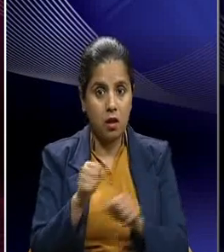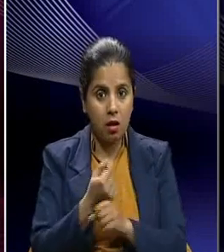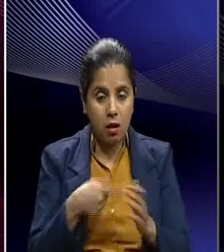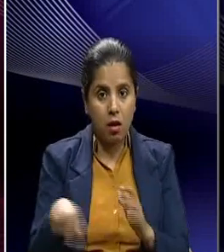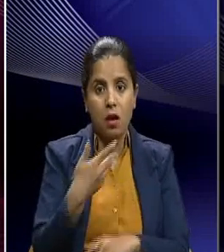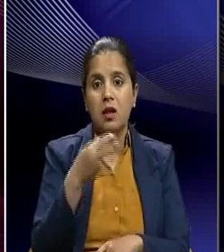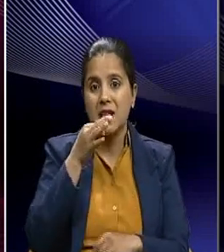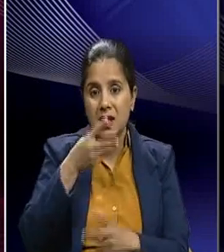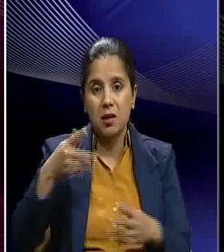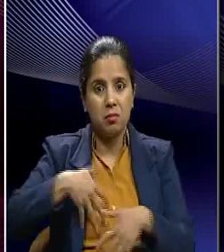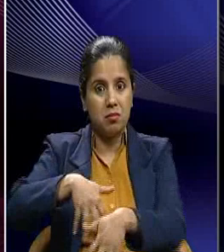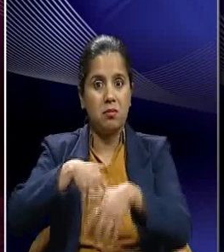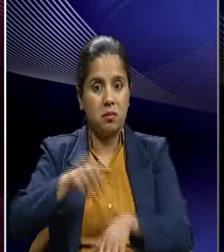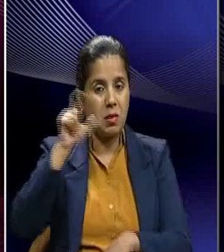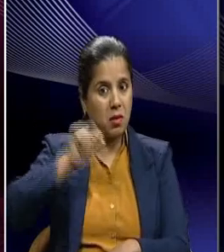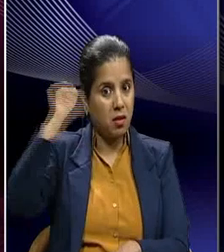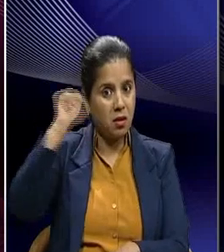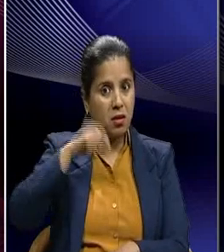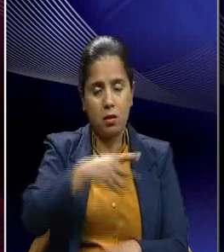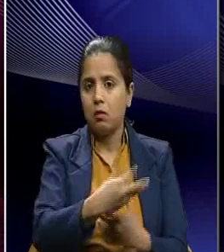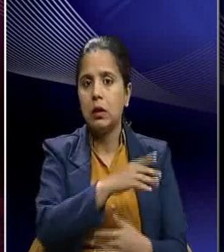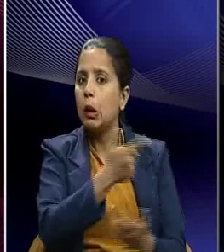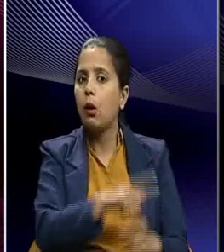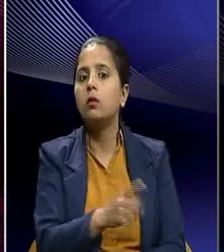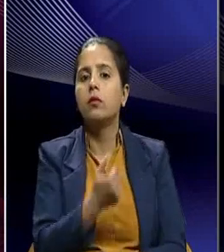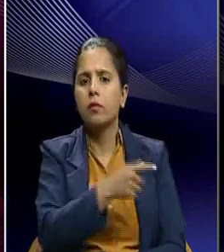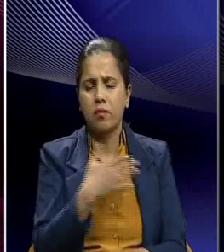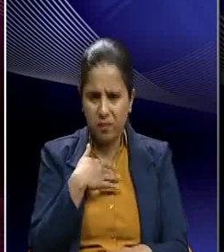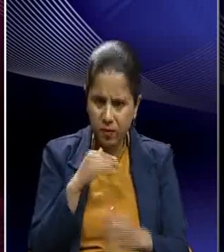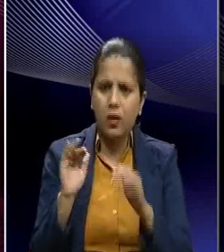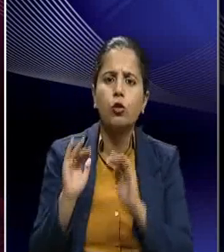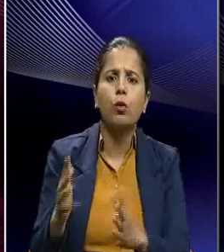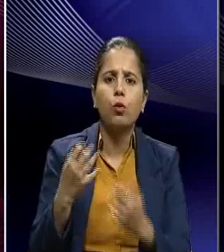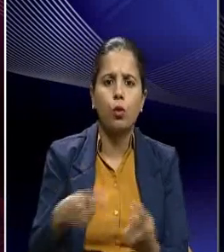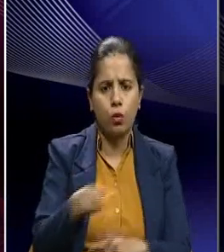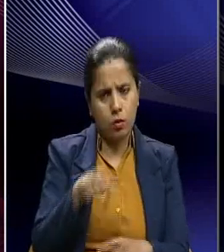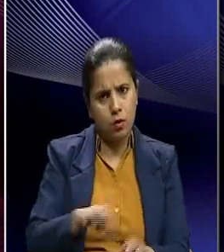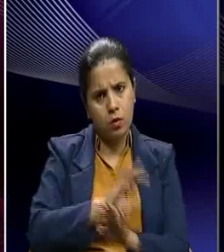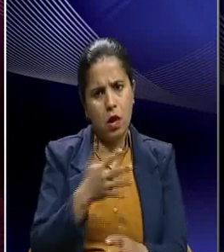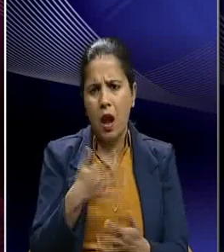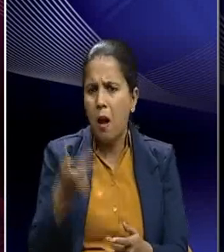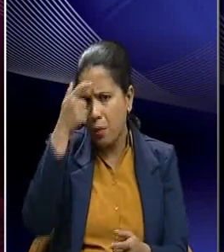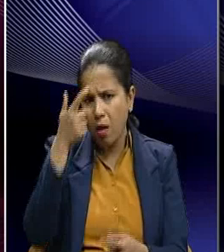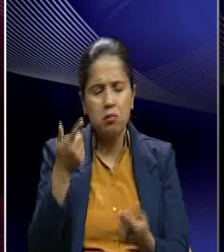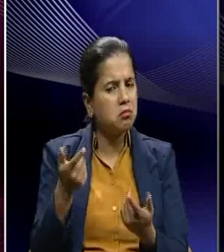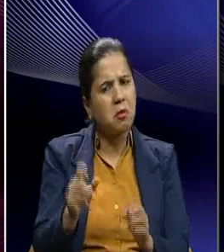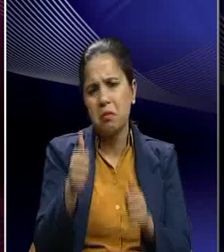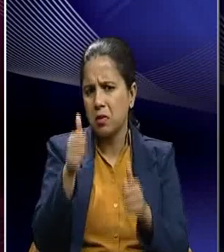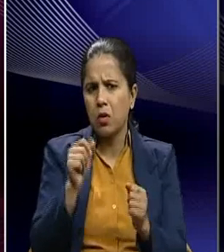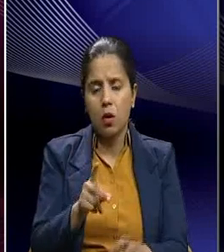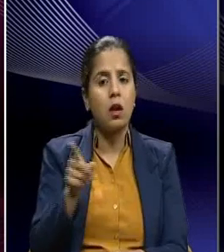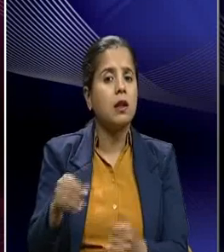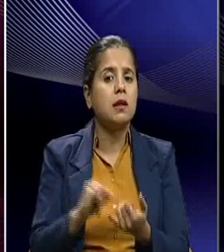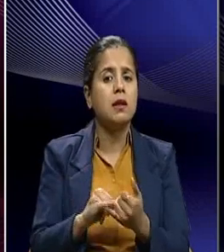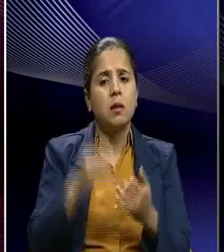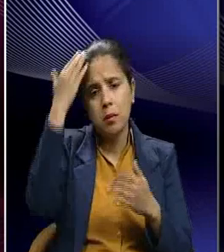at the same time he also assured farmers of his support if they were ready to bear the consequences. Sardar expressed that